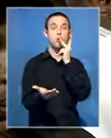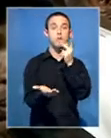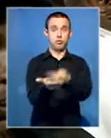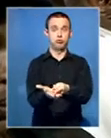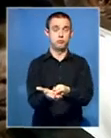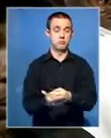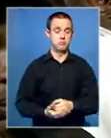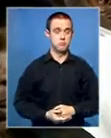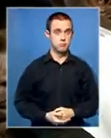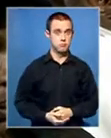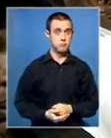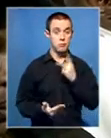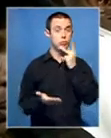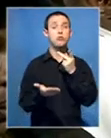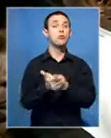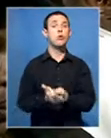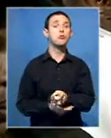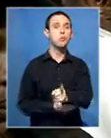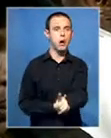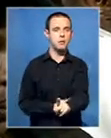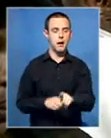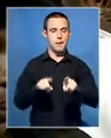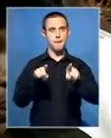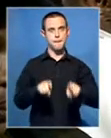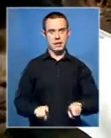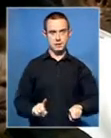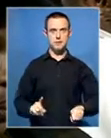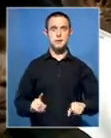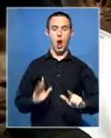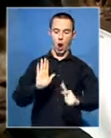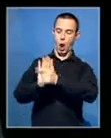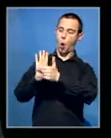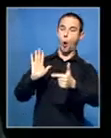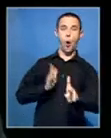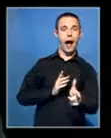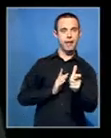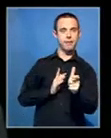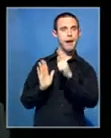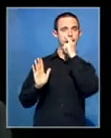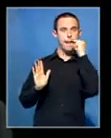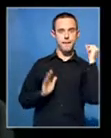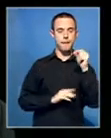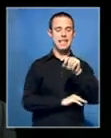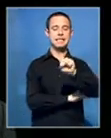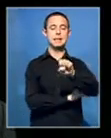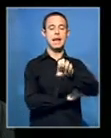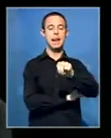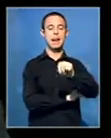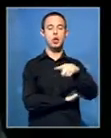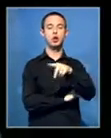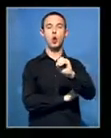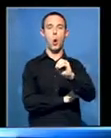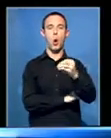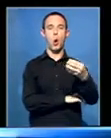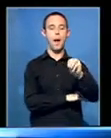charter the Senzo Mohiwe gun law. And that gun law must take